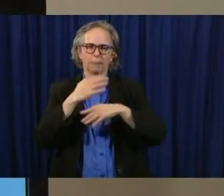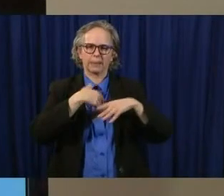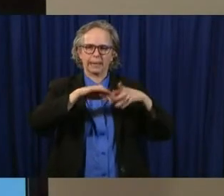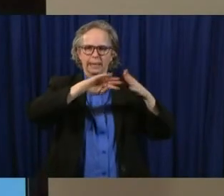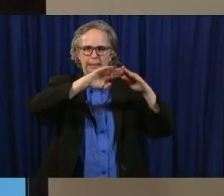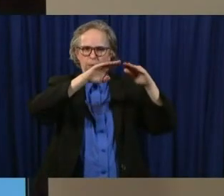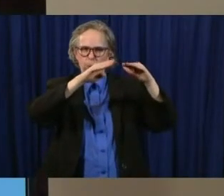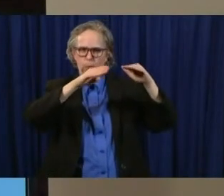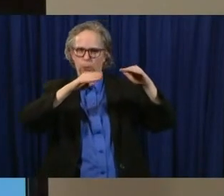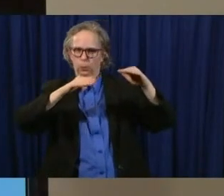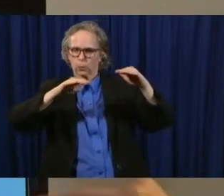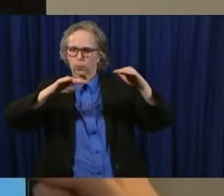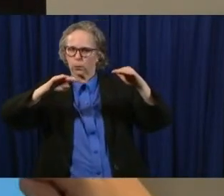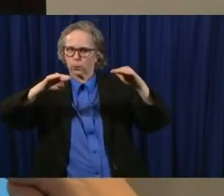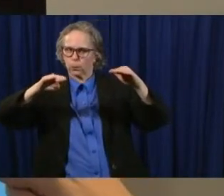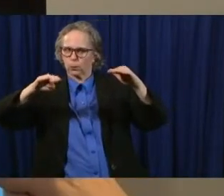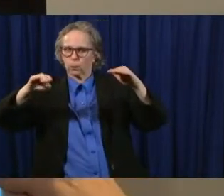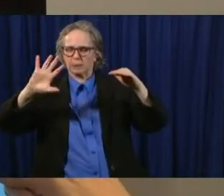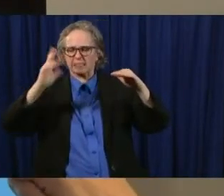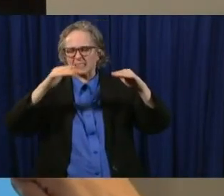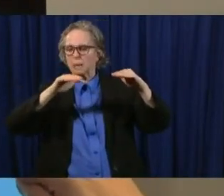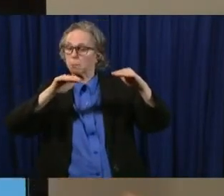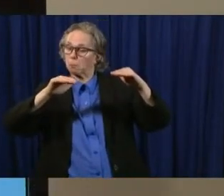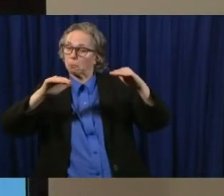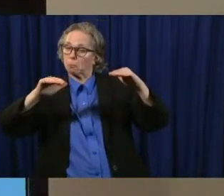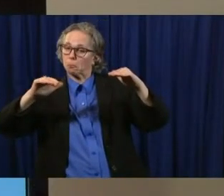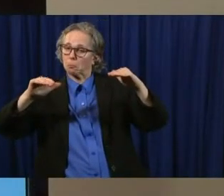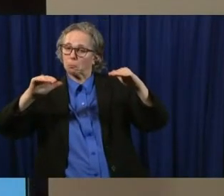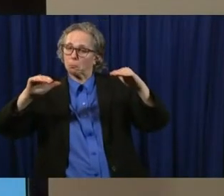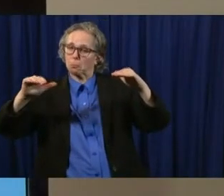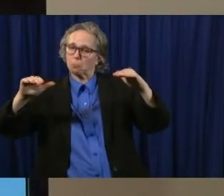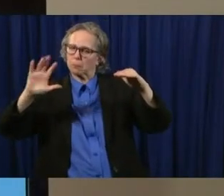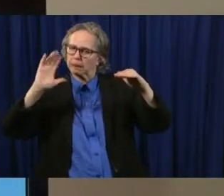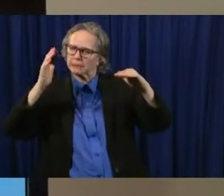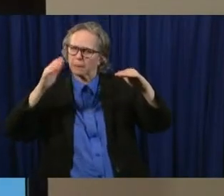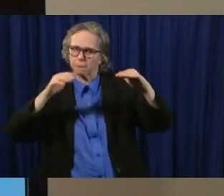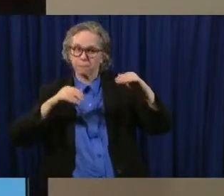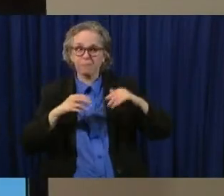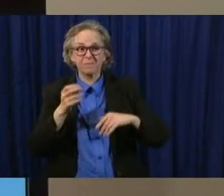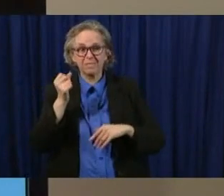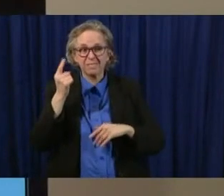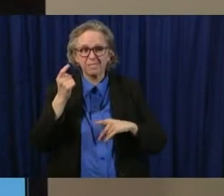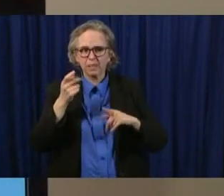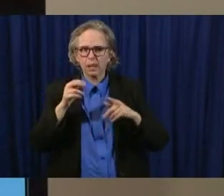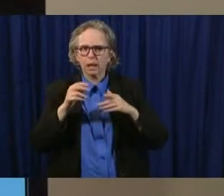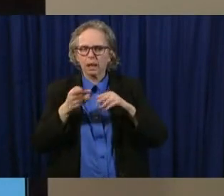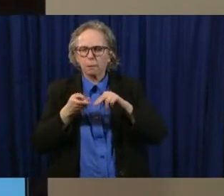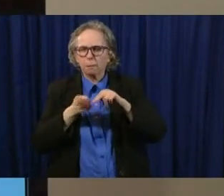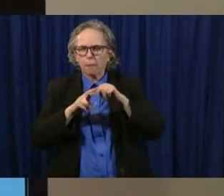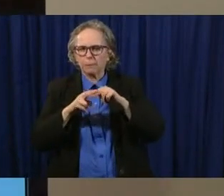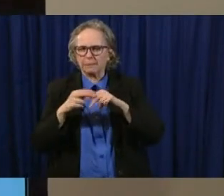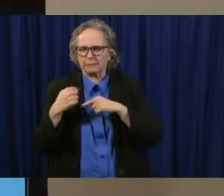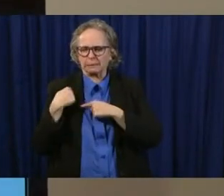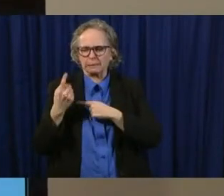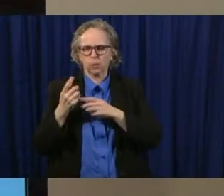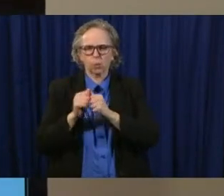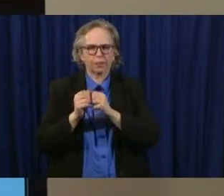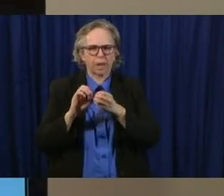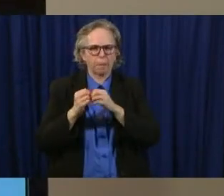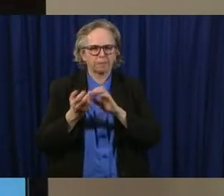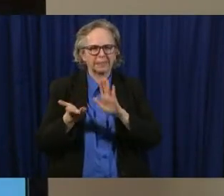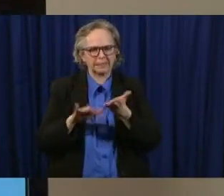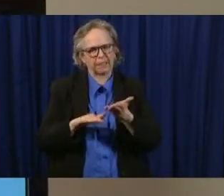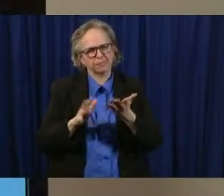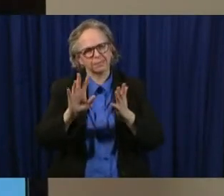about flat overall um a little bit up just with the deaths that were reported um and we know again